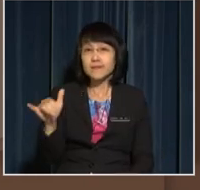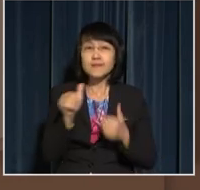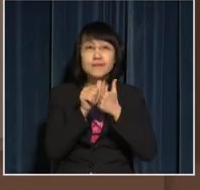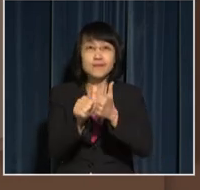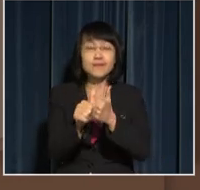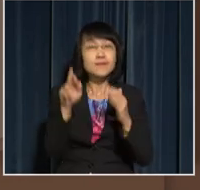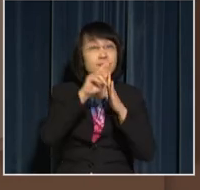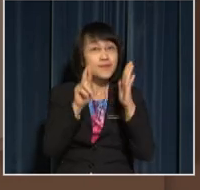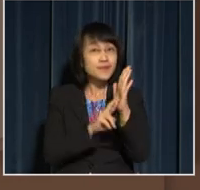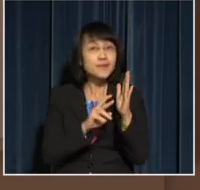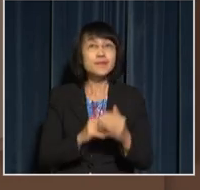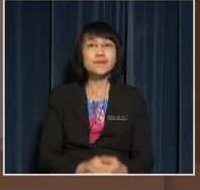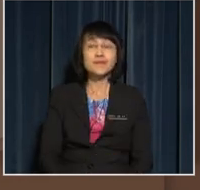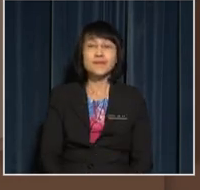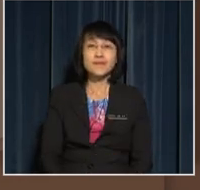obey the rules?